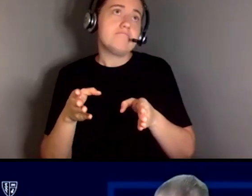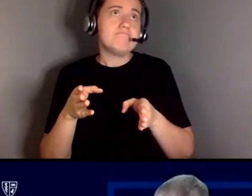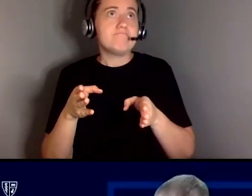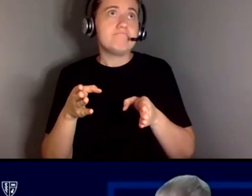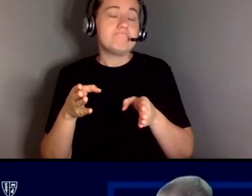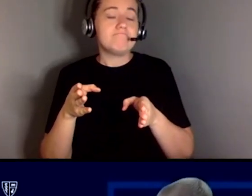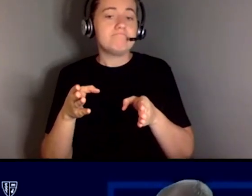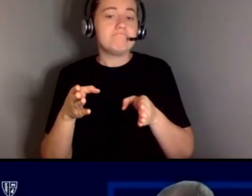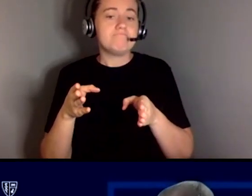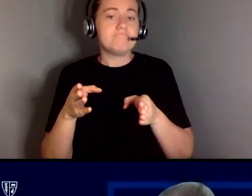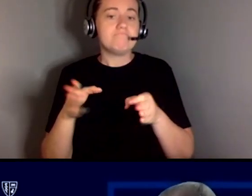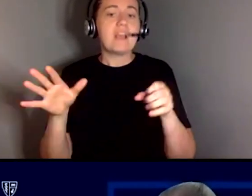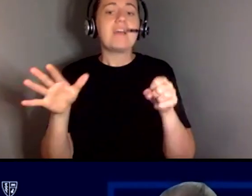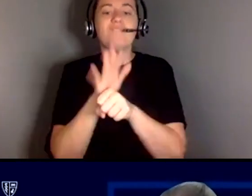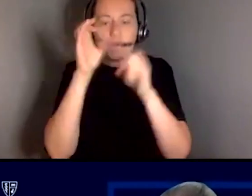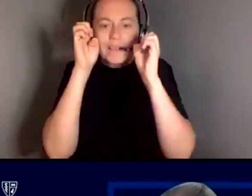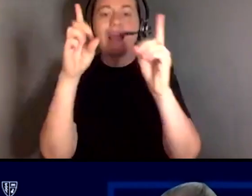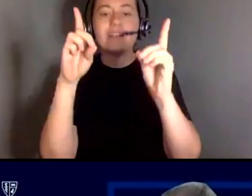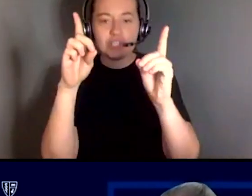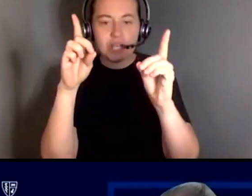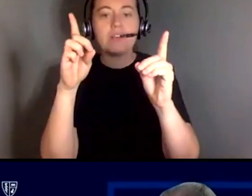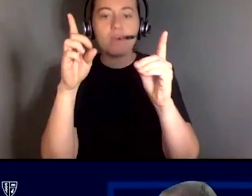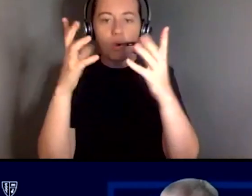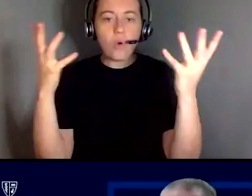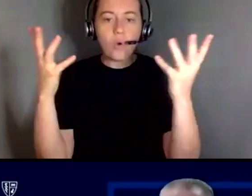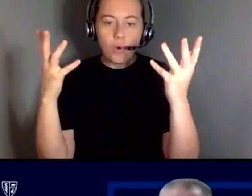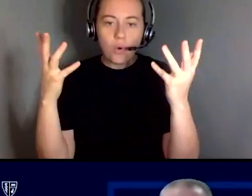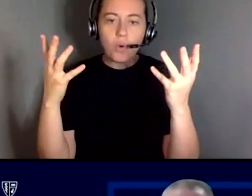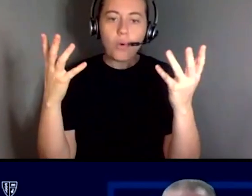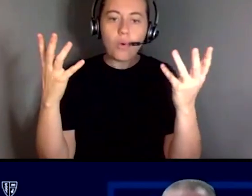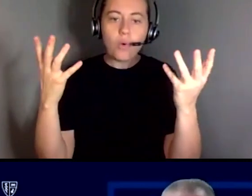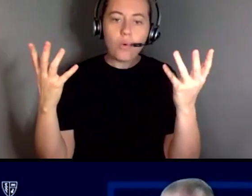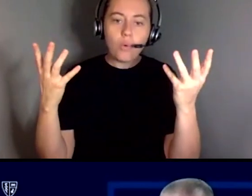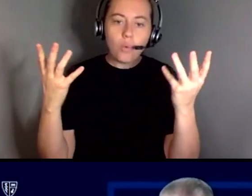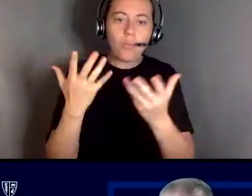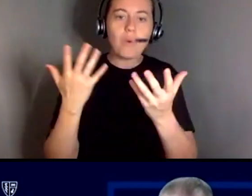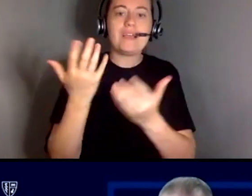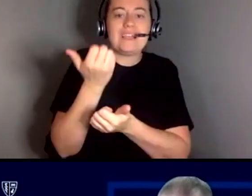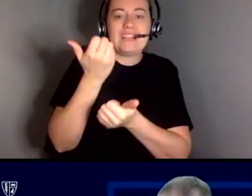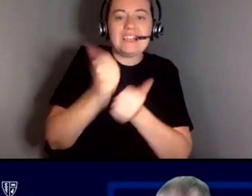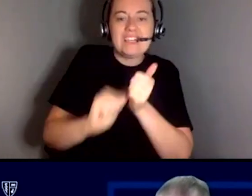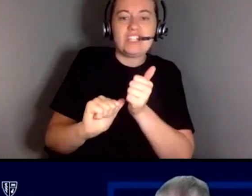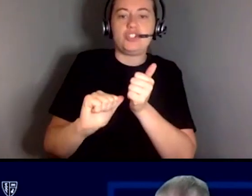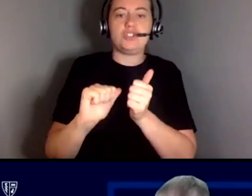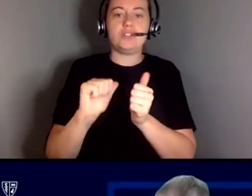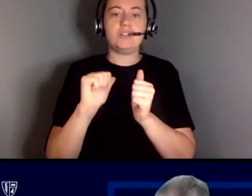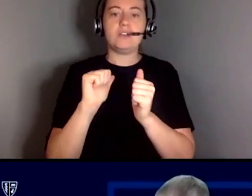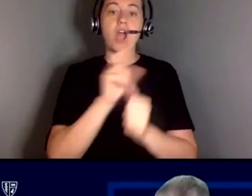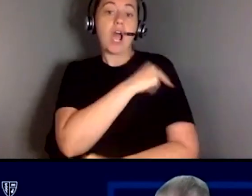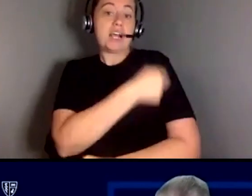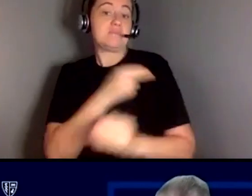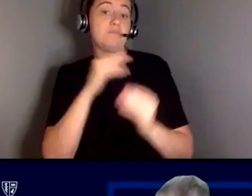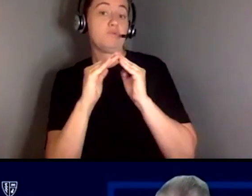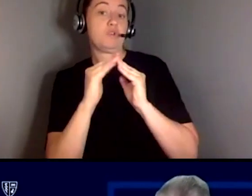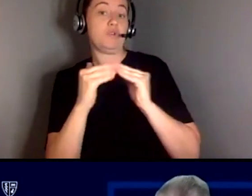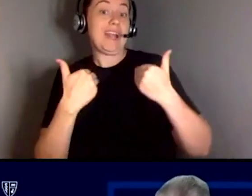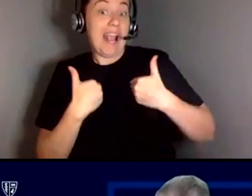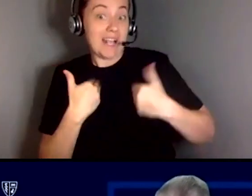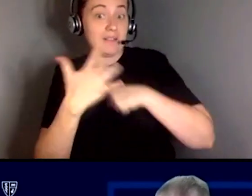are fully educated on what is in each of the hospital's communities and where people should be